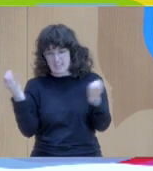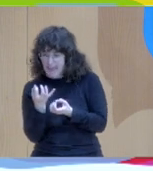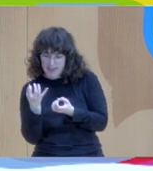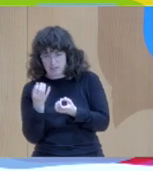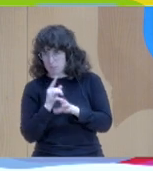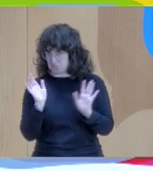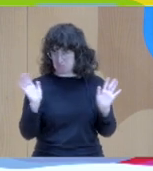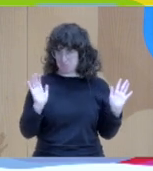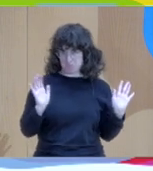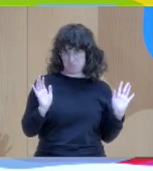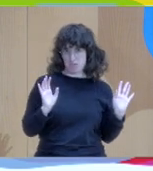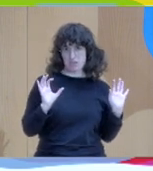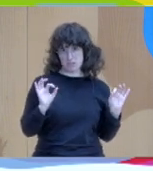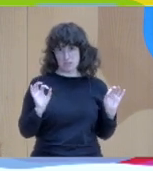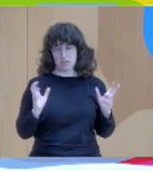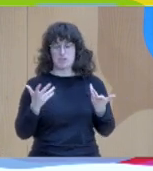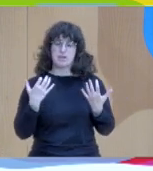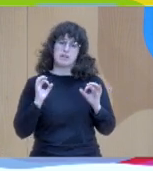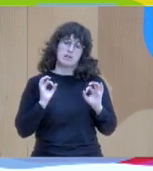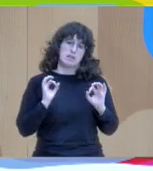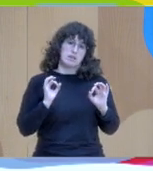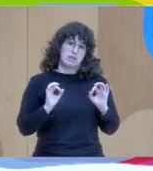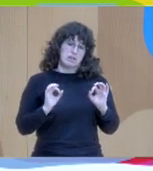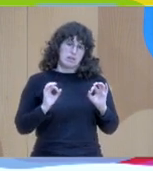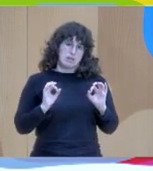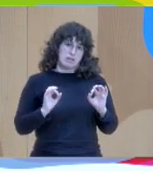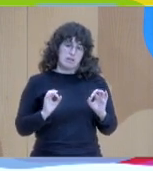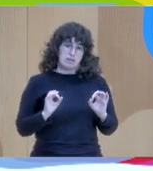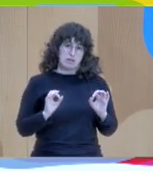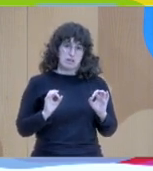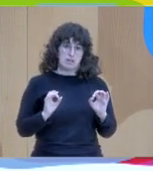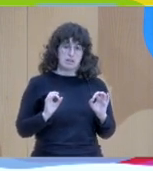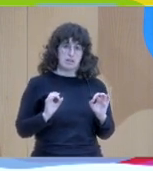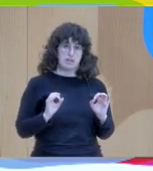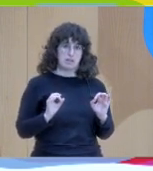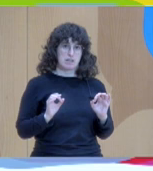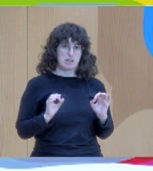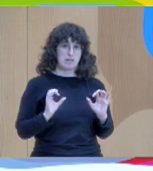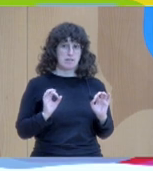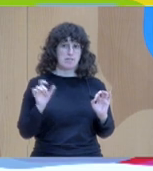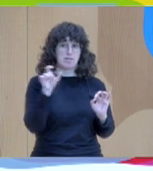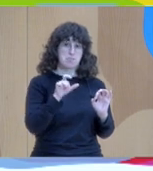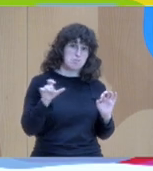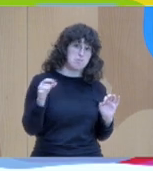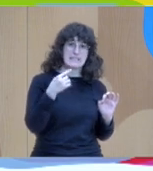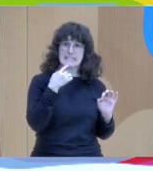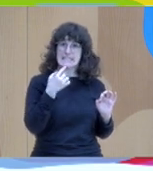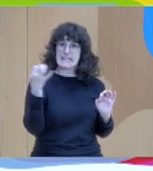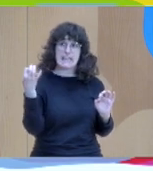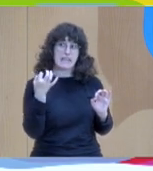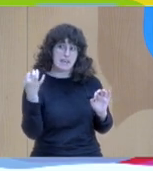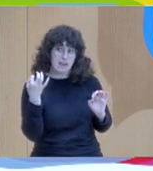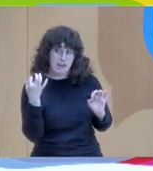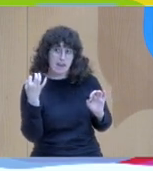the people say you collect from what the people say that's the material you don't bring